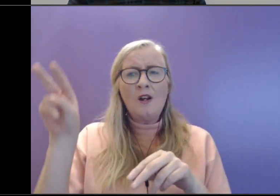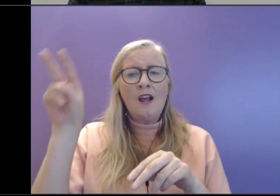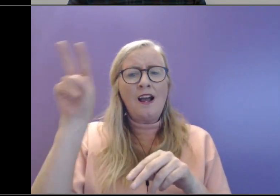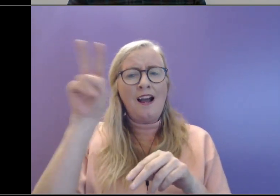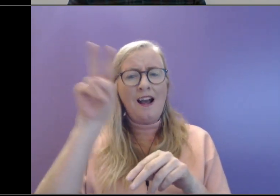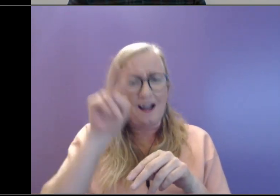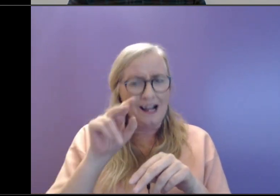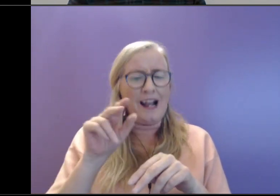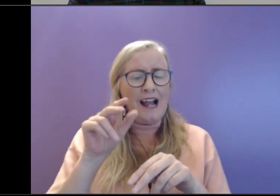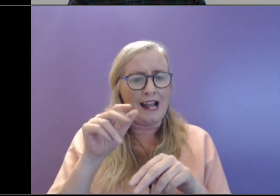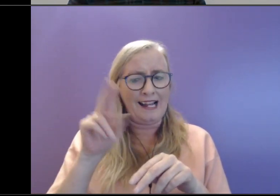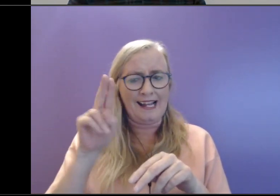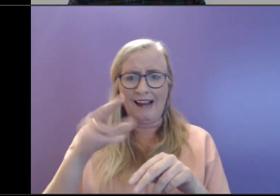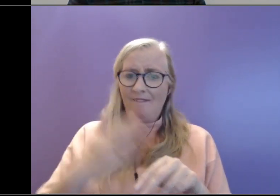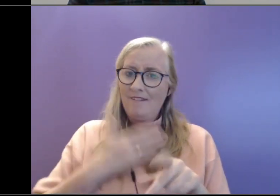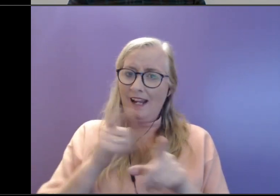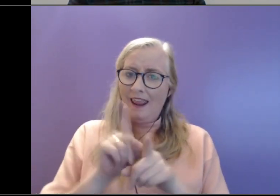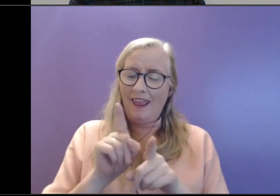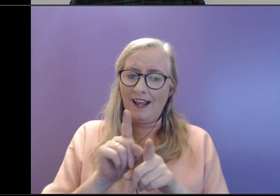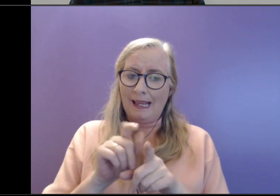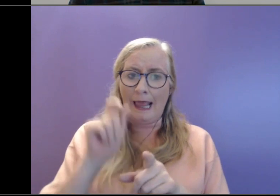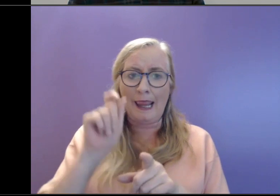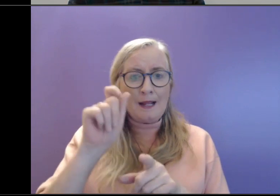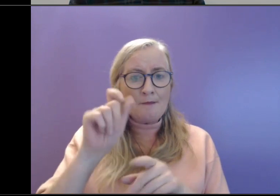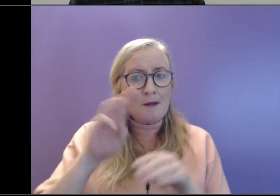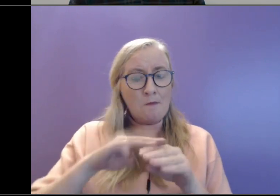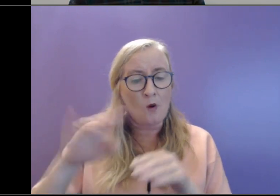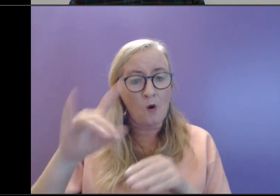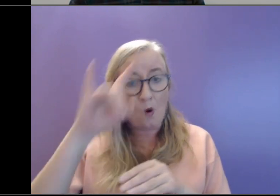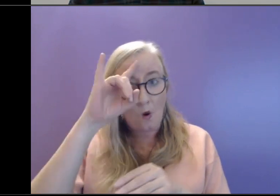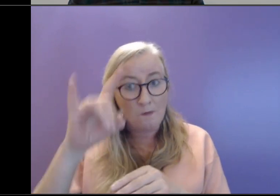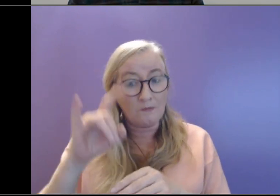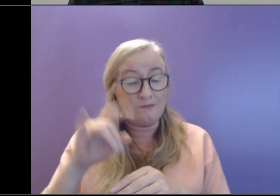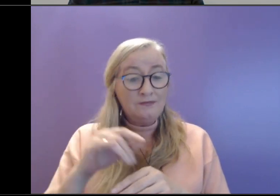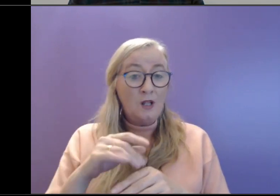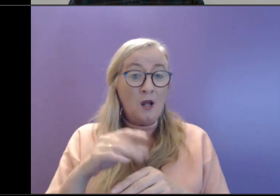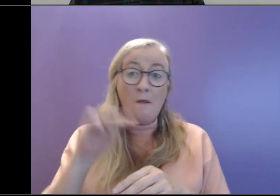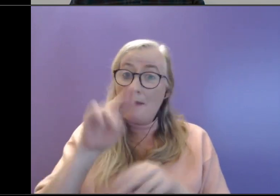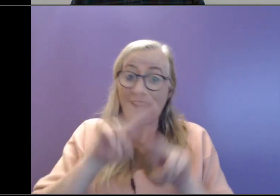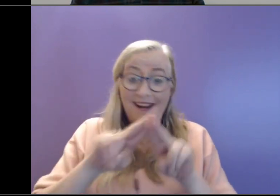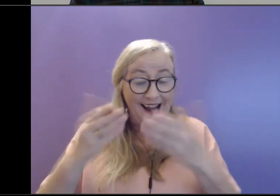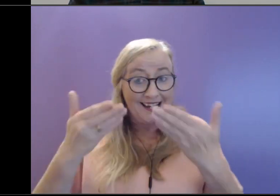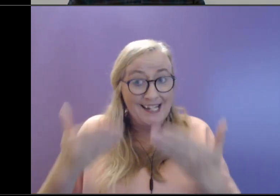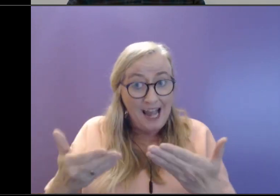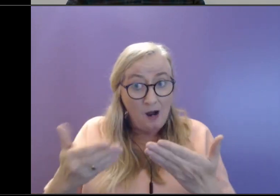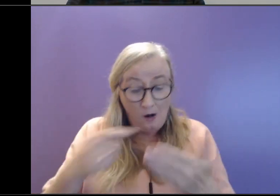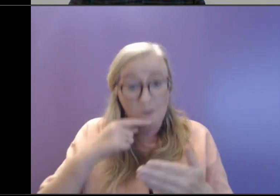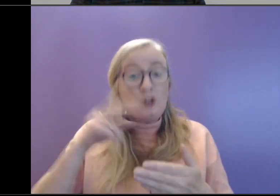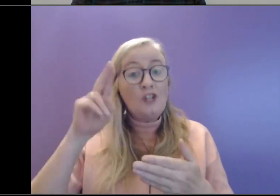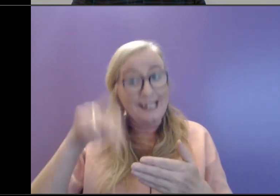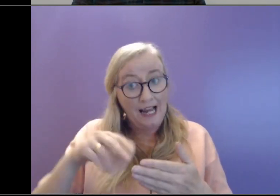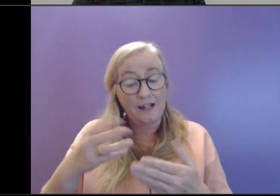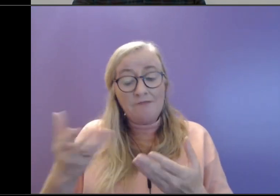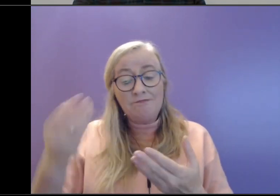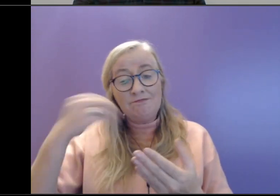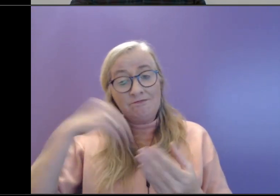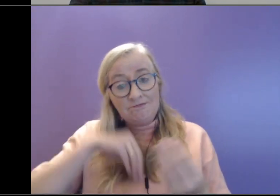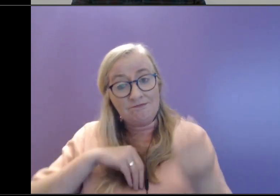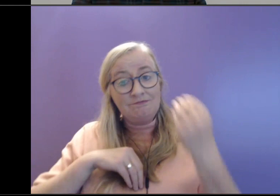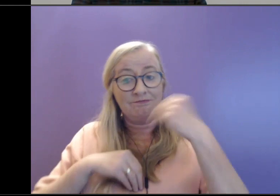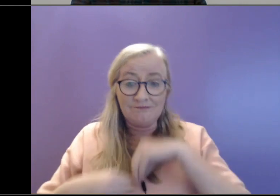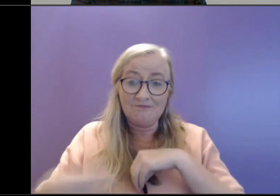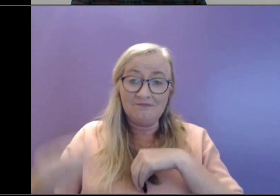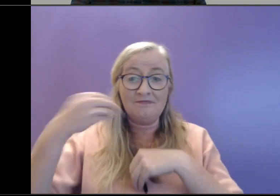within them that might give us strength. Maybe if not now, maybe in the future and it can make sometimes very difficult